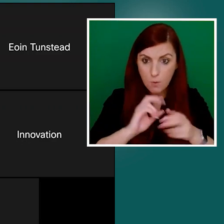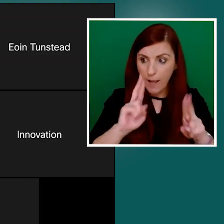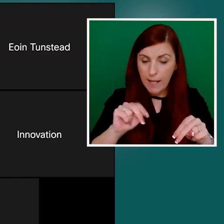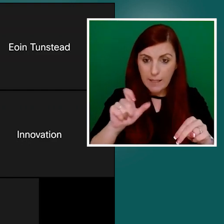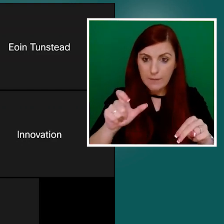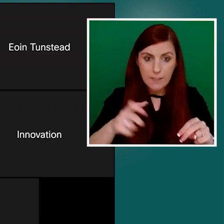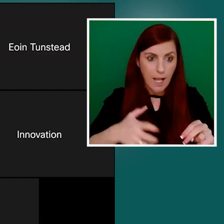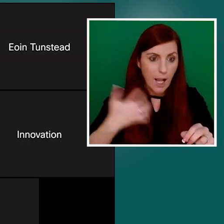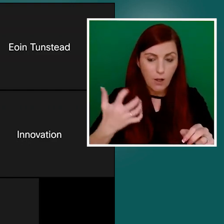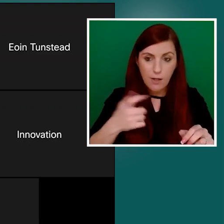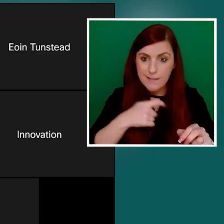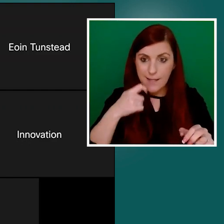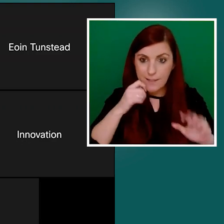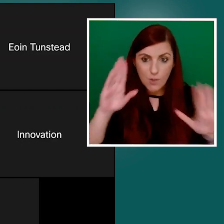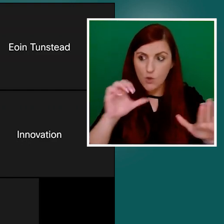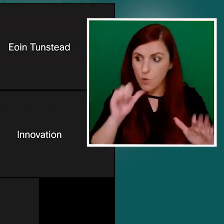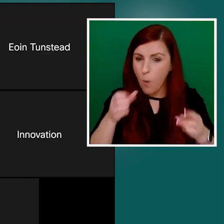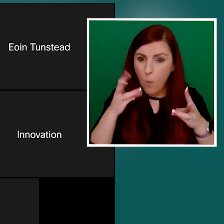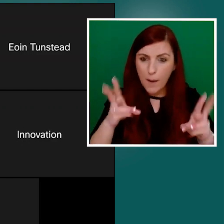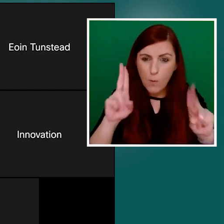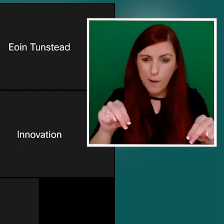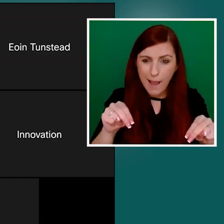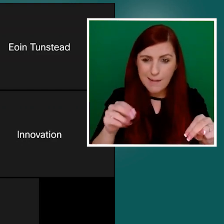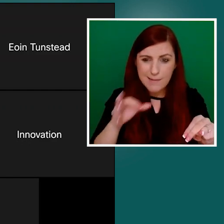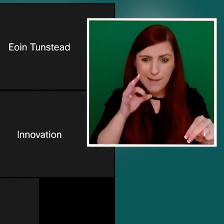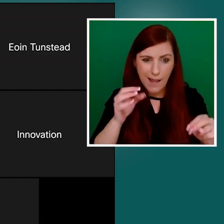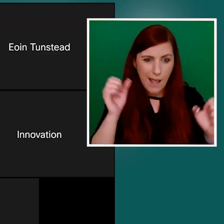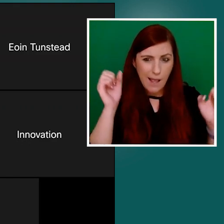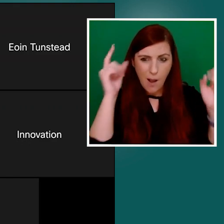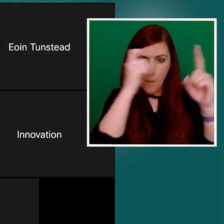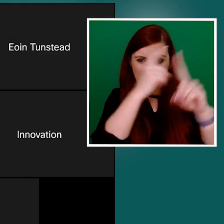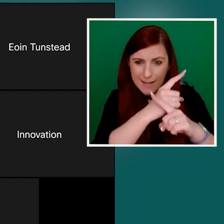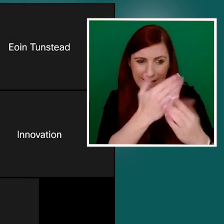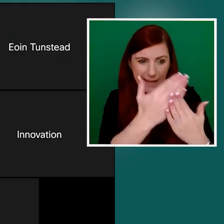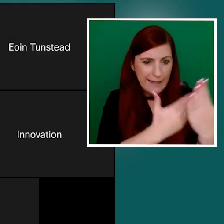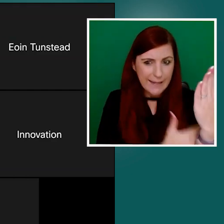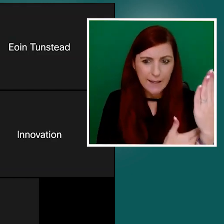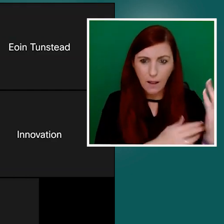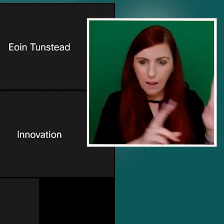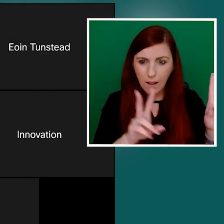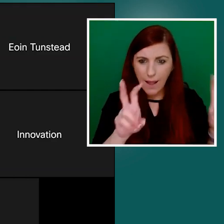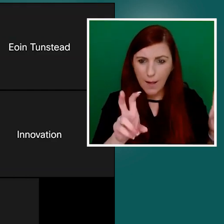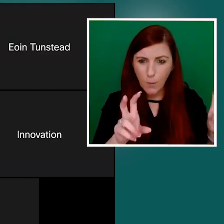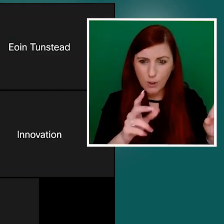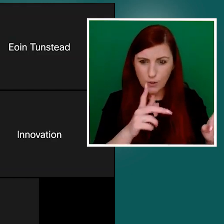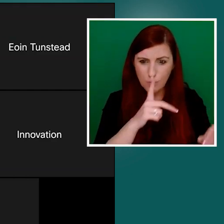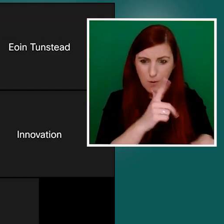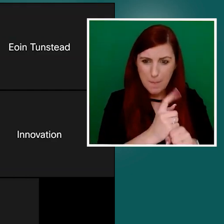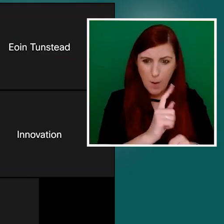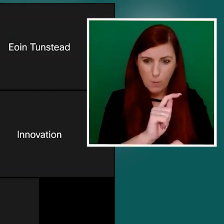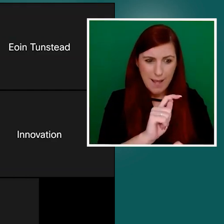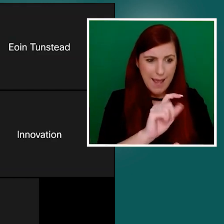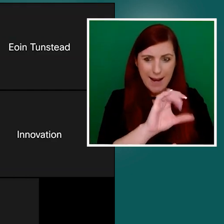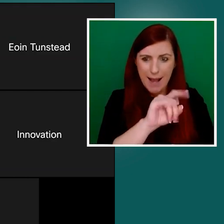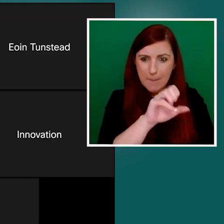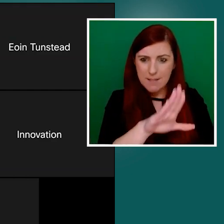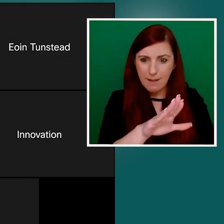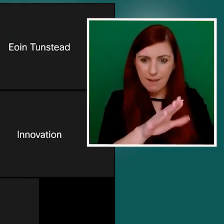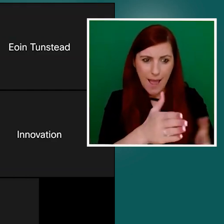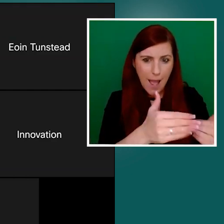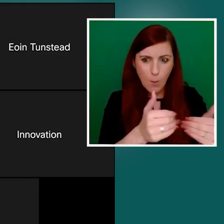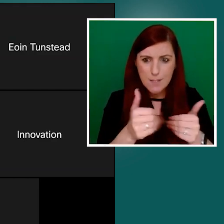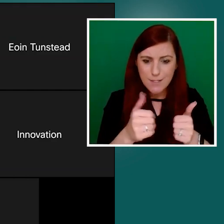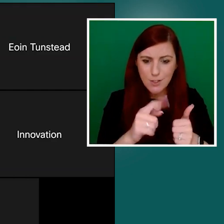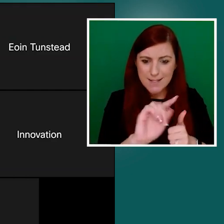inheritance and capital acquisitions tax and they throw phrases at you like residual legatee and tell you, you can't make that